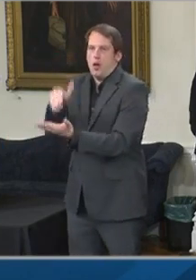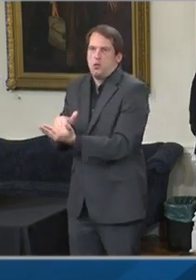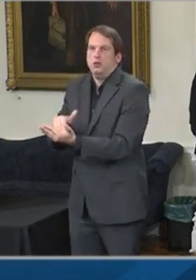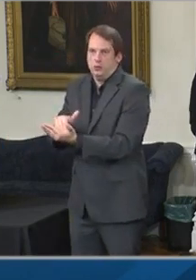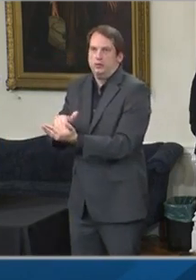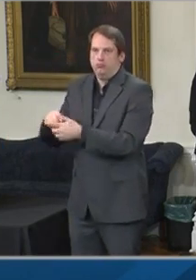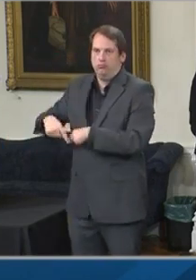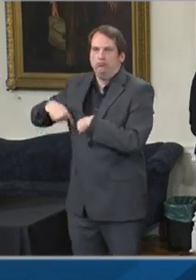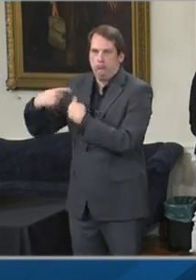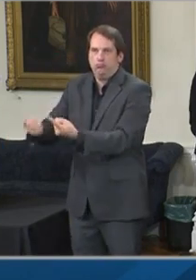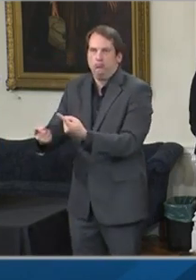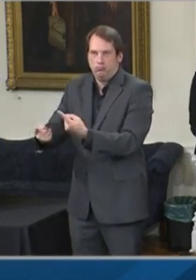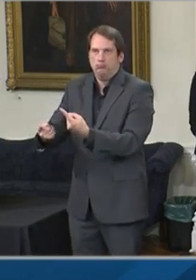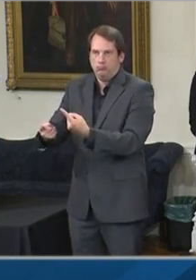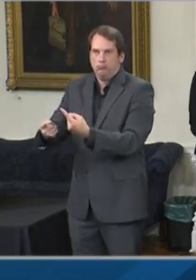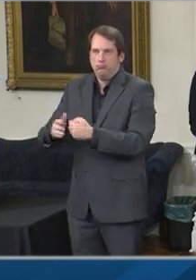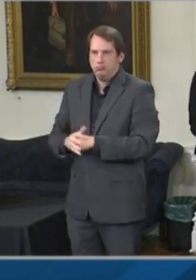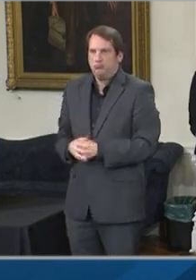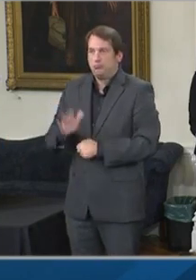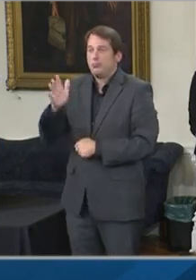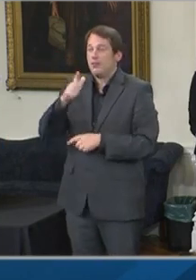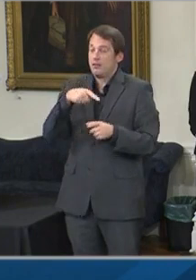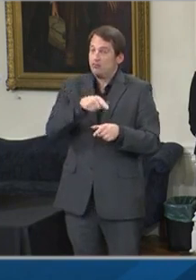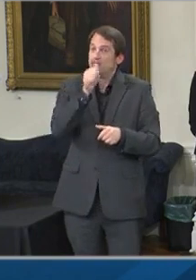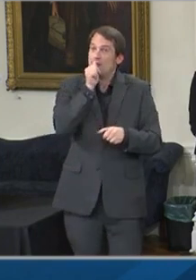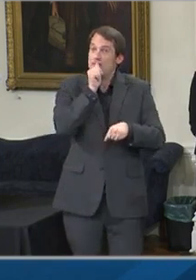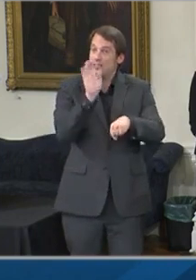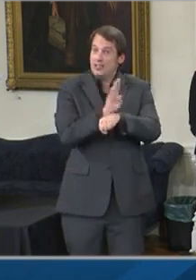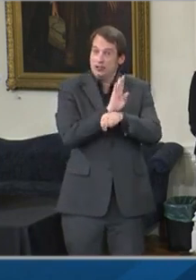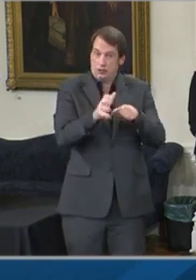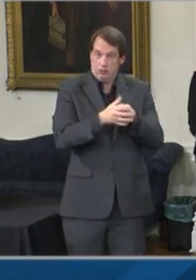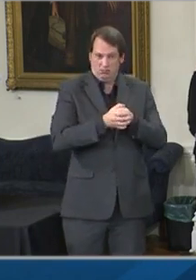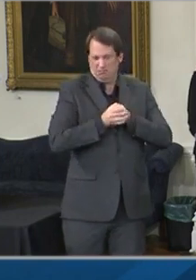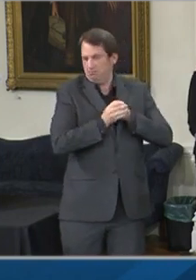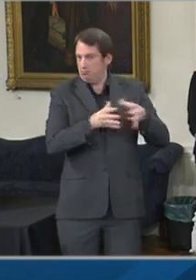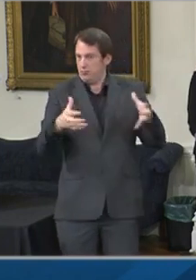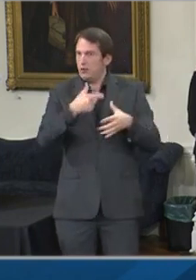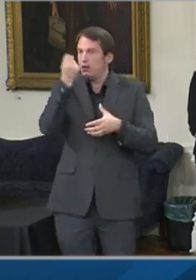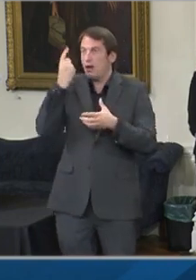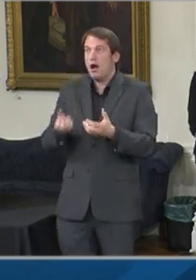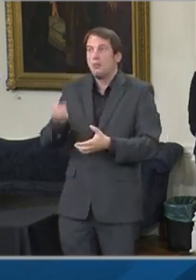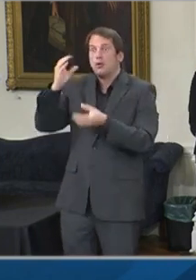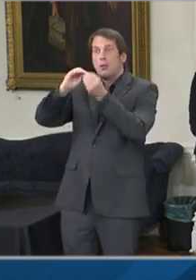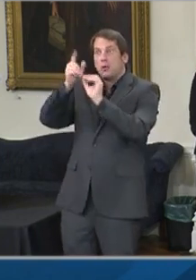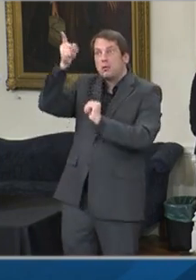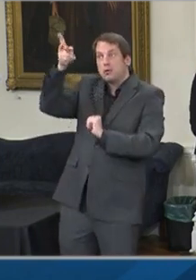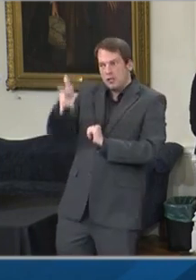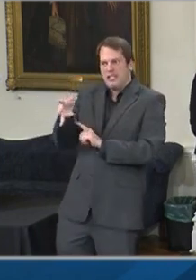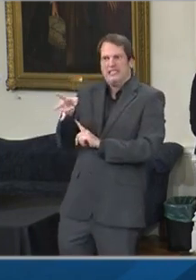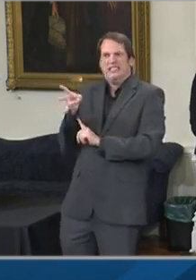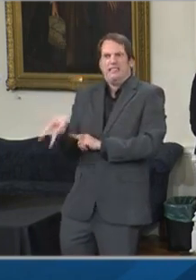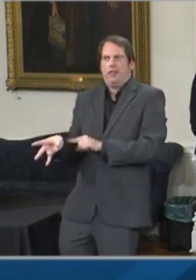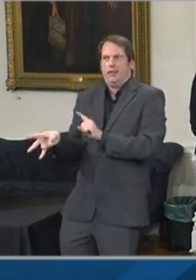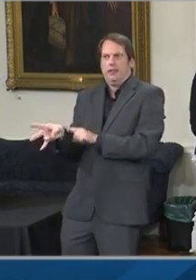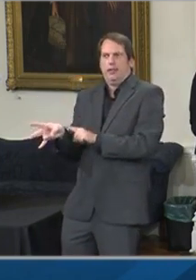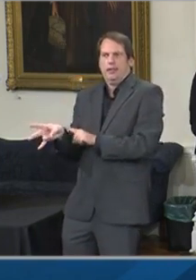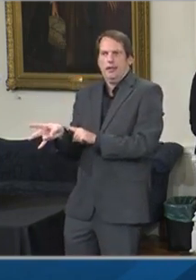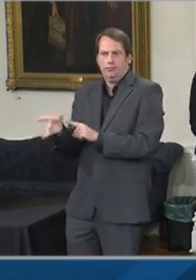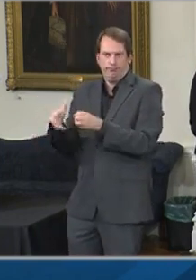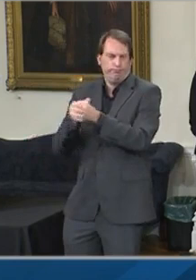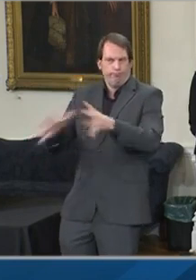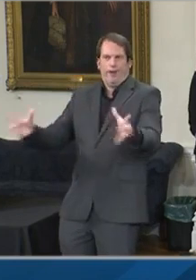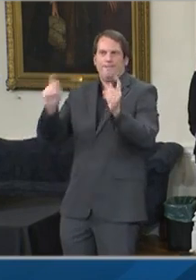grew at the seventh fastest rate in America. Our health care sector grew at the sixth